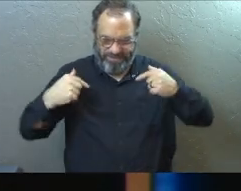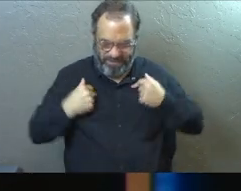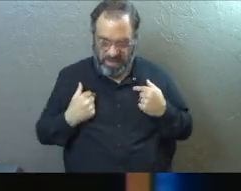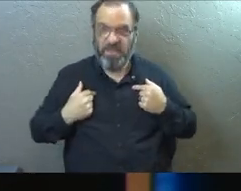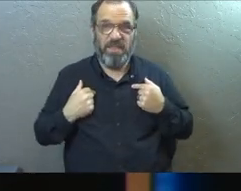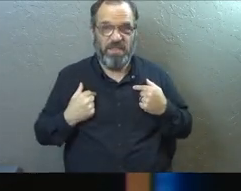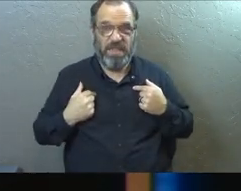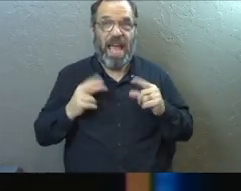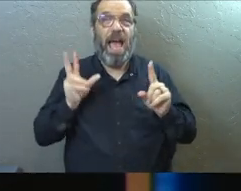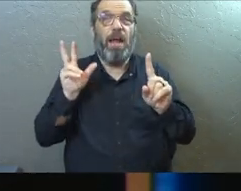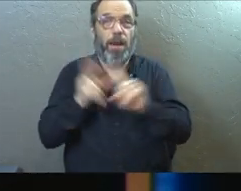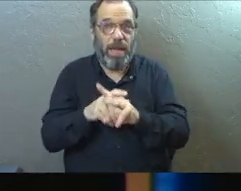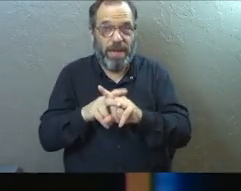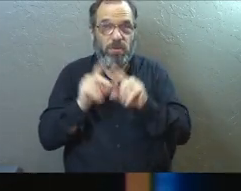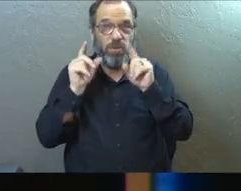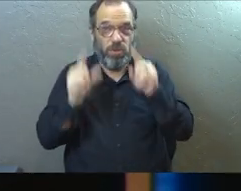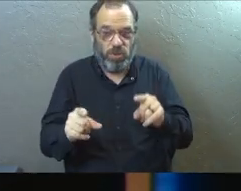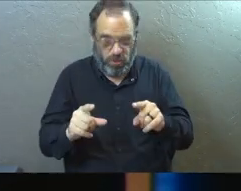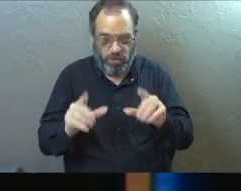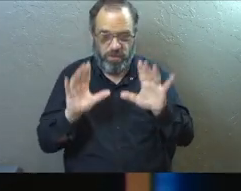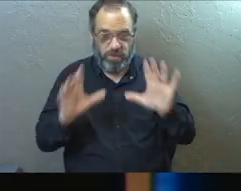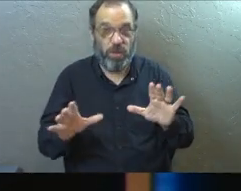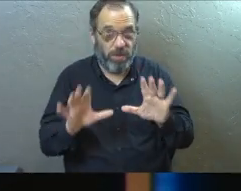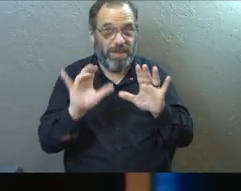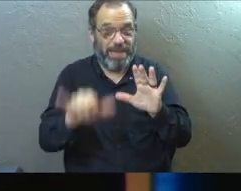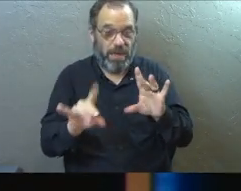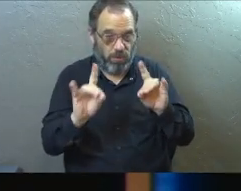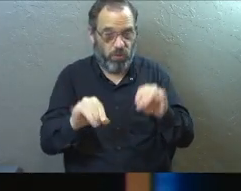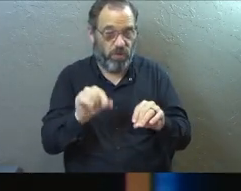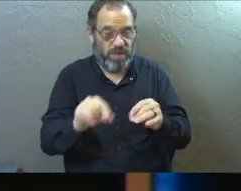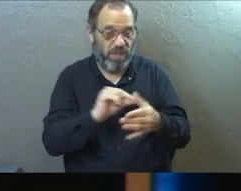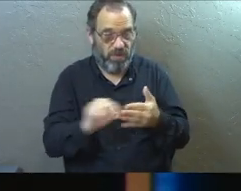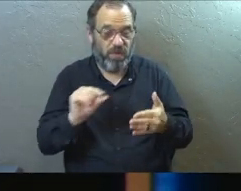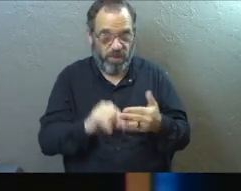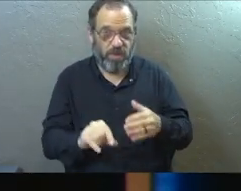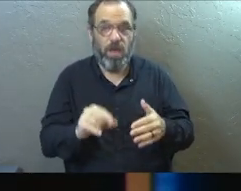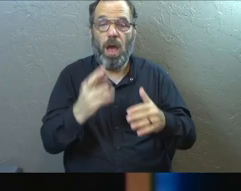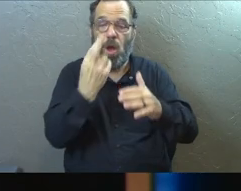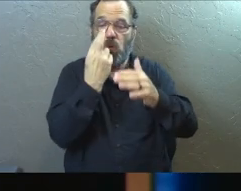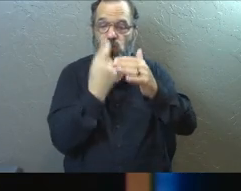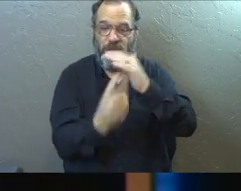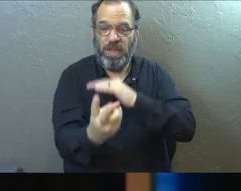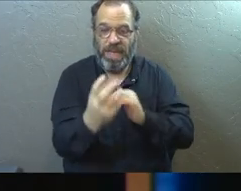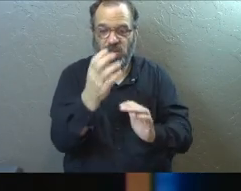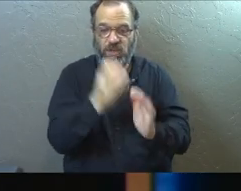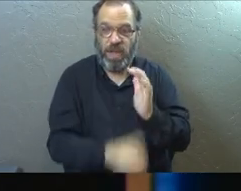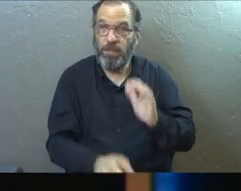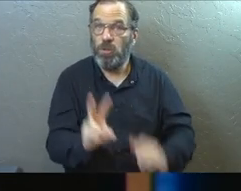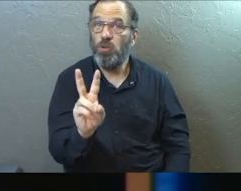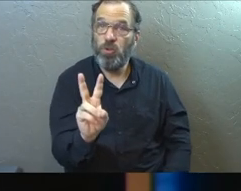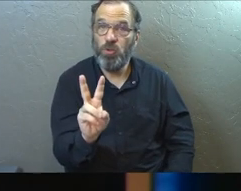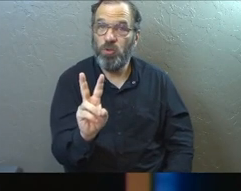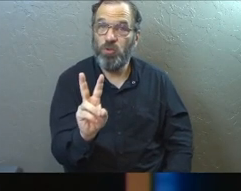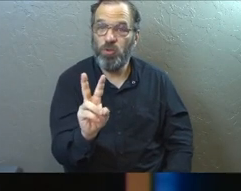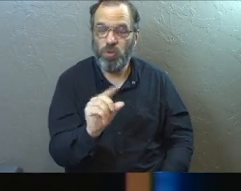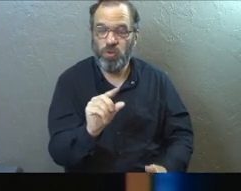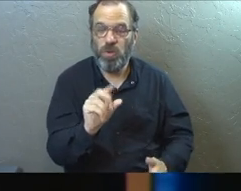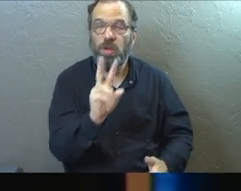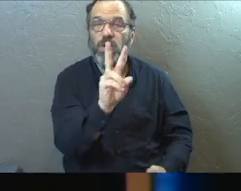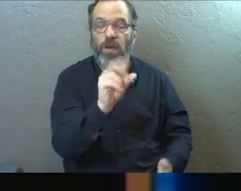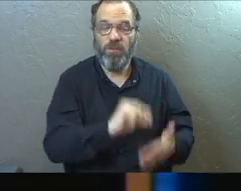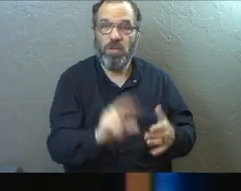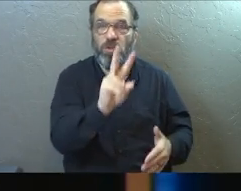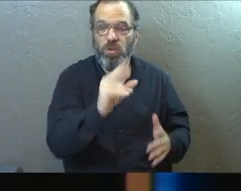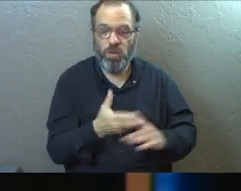through. And I can apply that to my life. And that's what we're going to do with this verse. So this is Revelation chapter 2, verses 2 through 5.